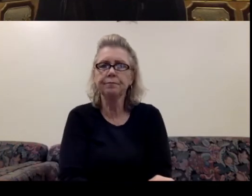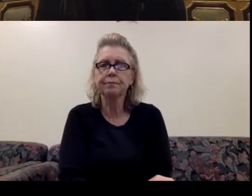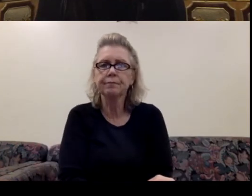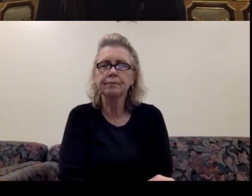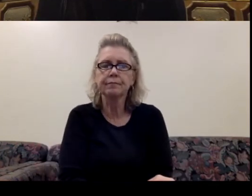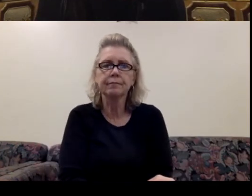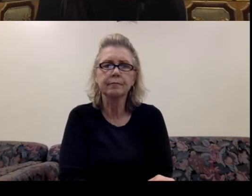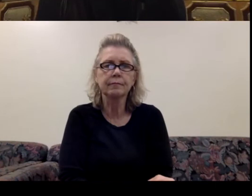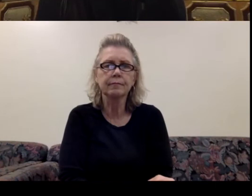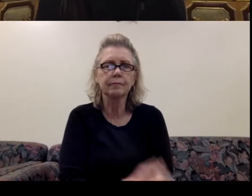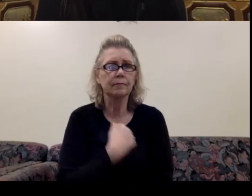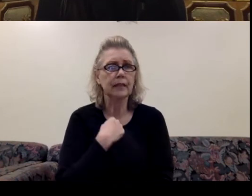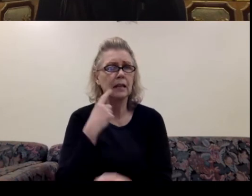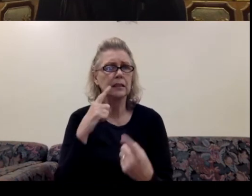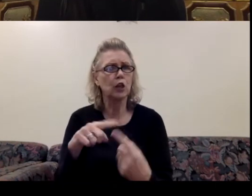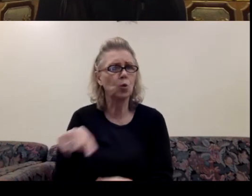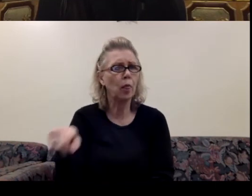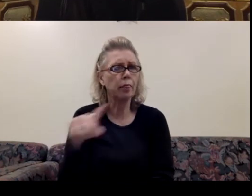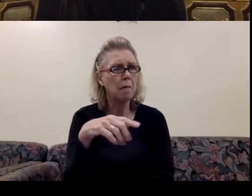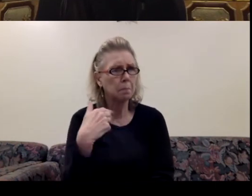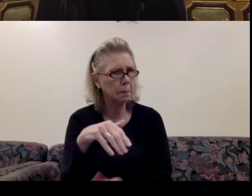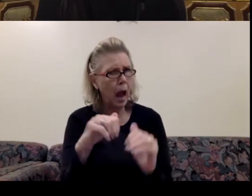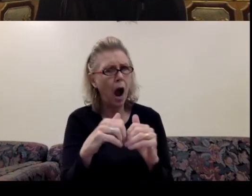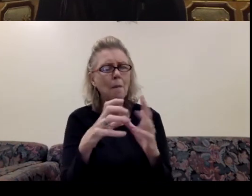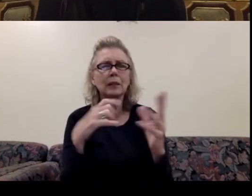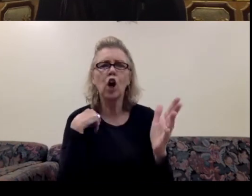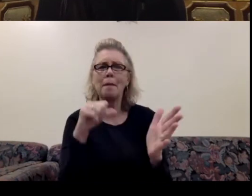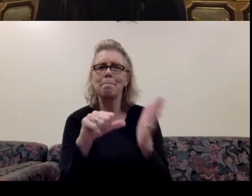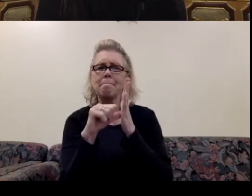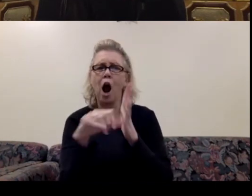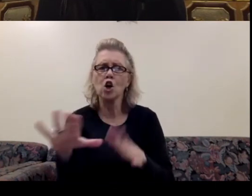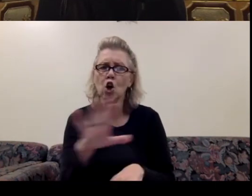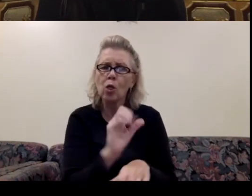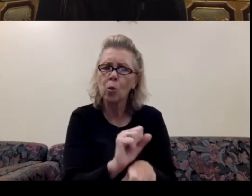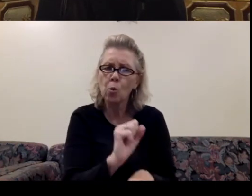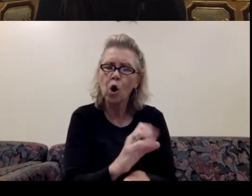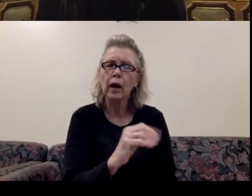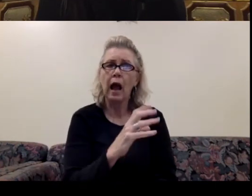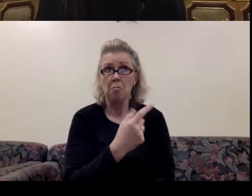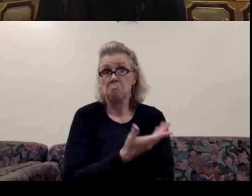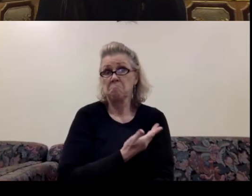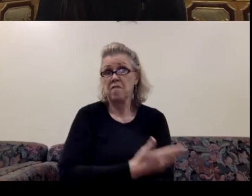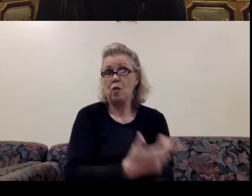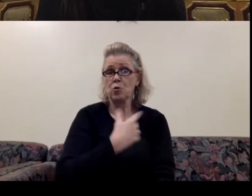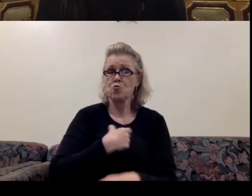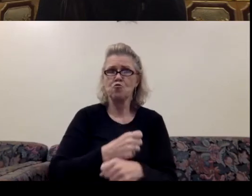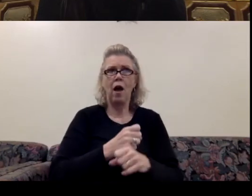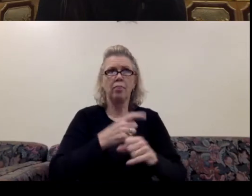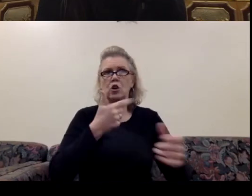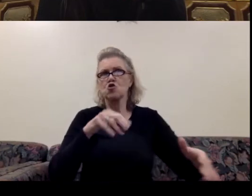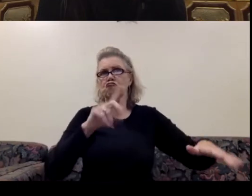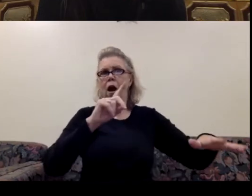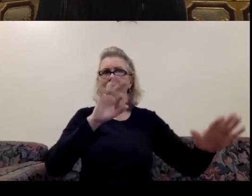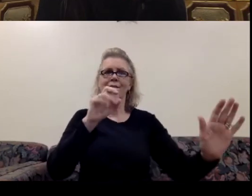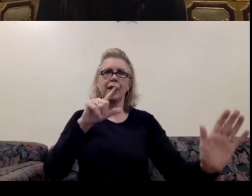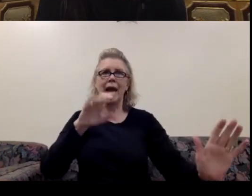And I say to them how much I admire their work. And I've been invited to create this grand finale of the first New